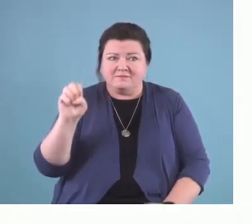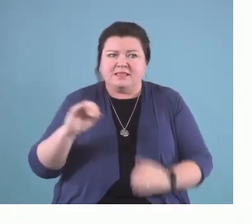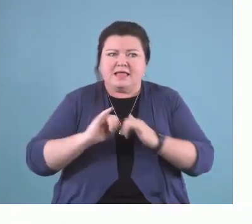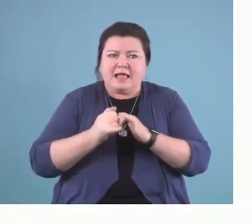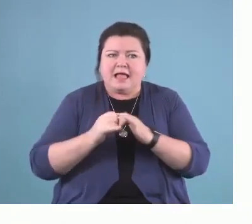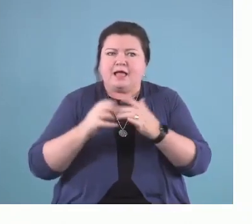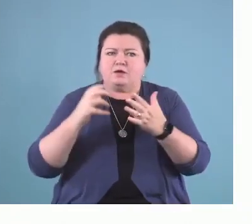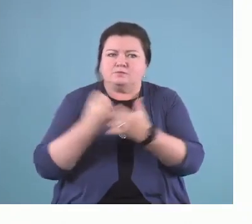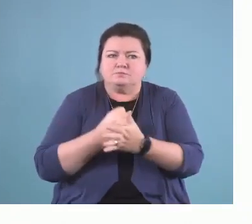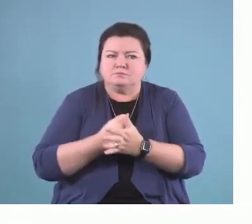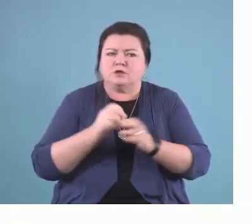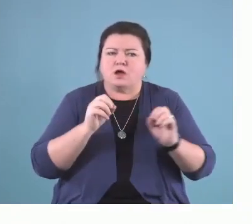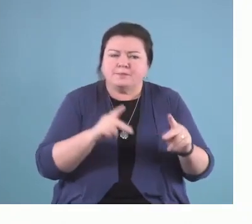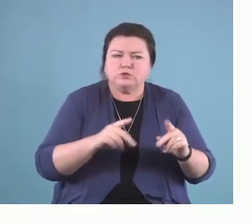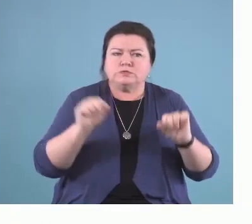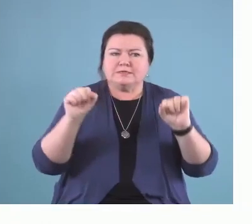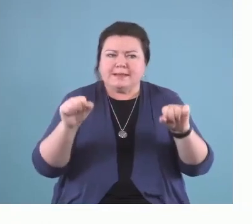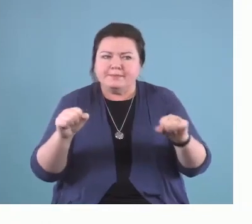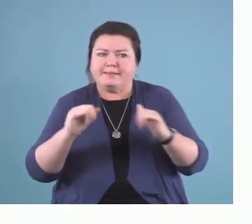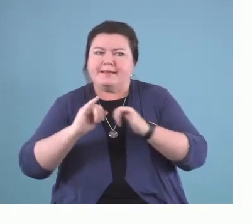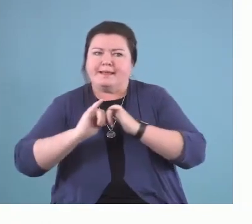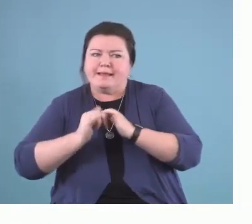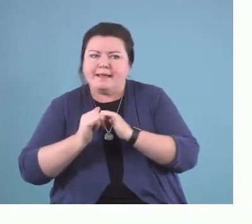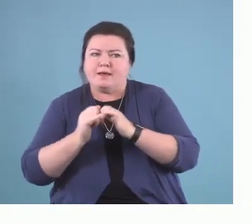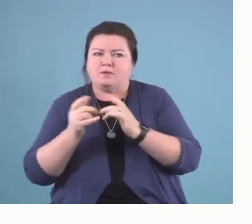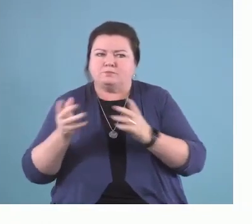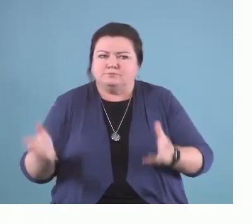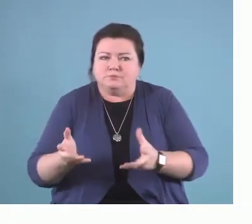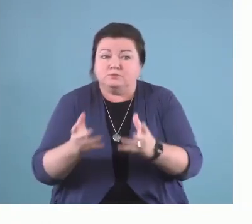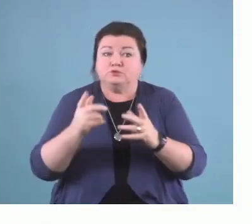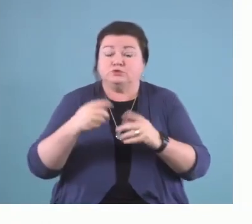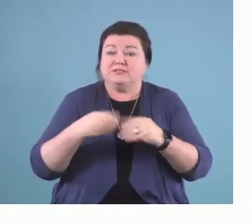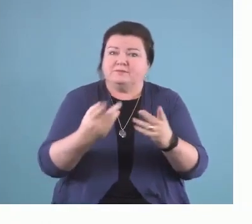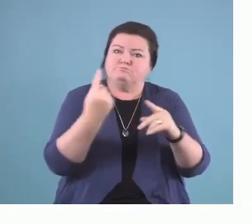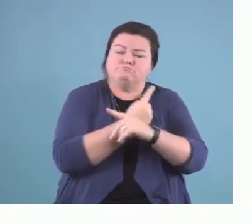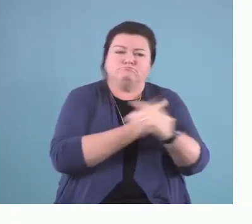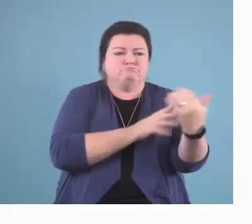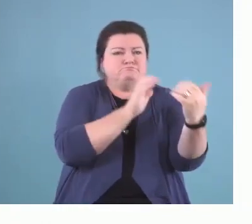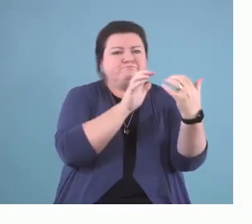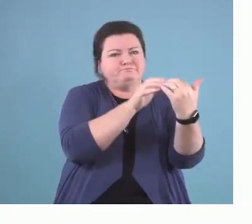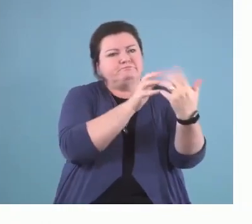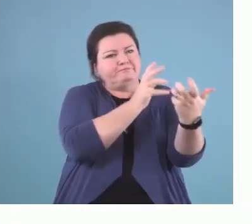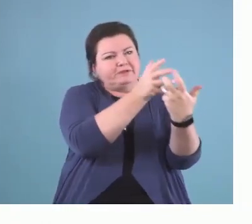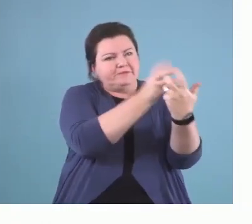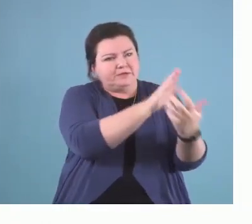and motivation can be used to deliver equitable services that are effective and efficient.